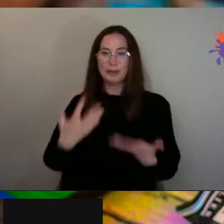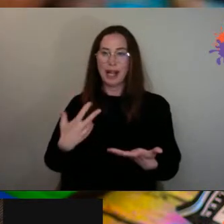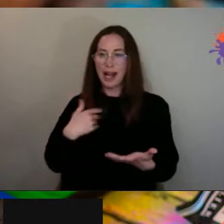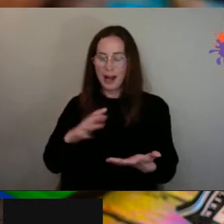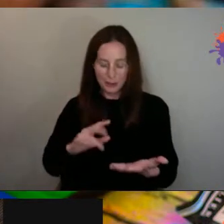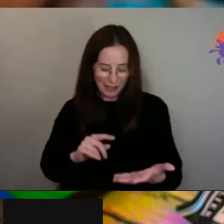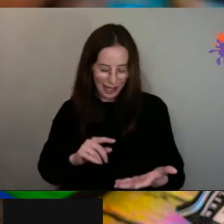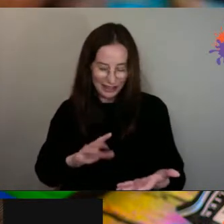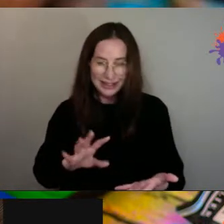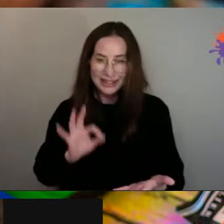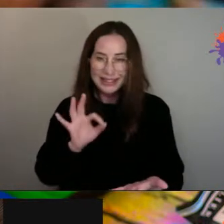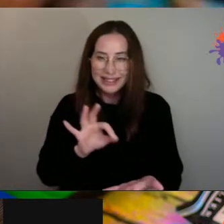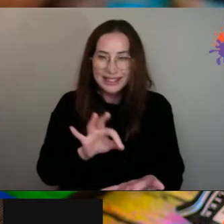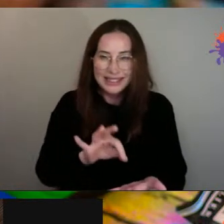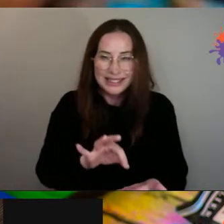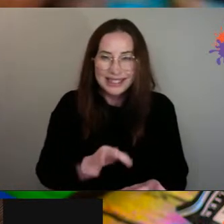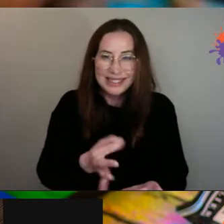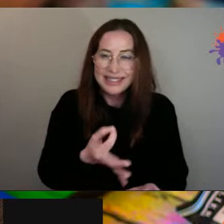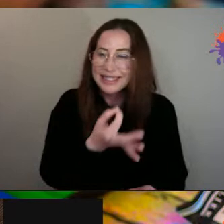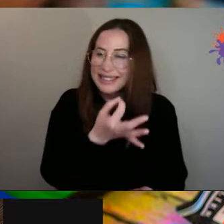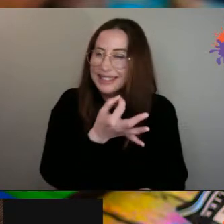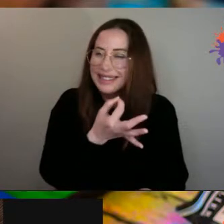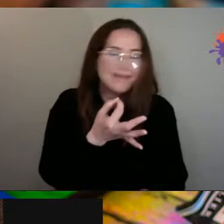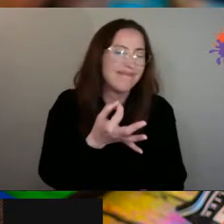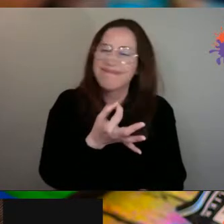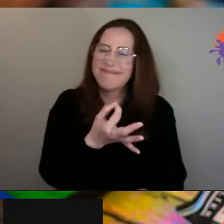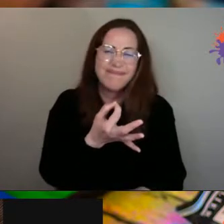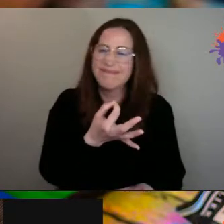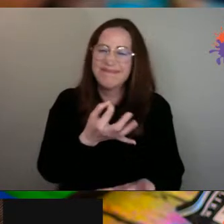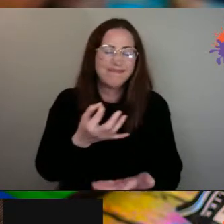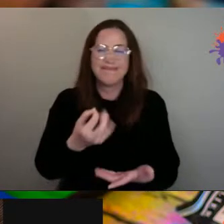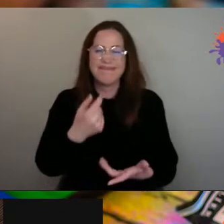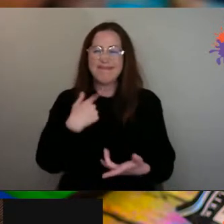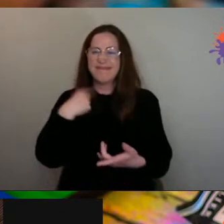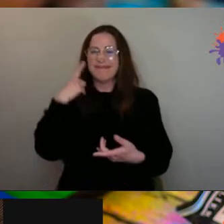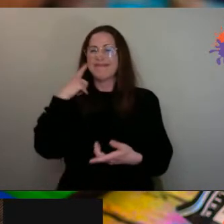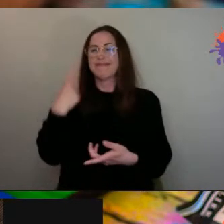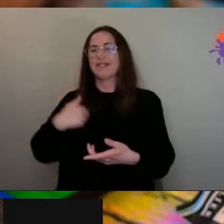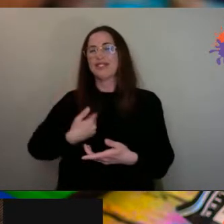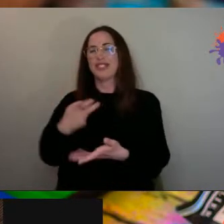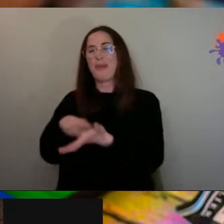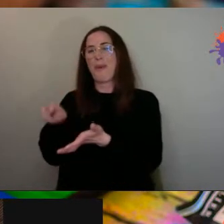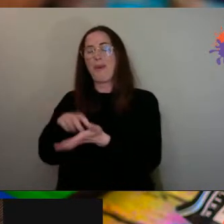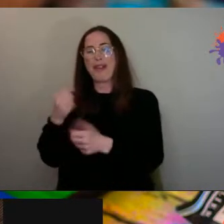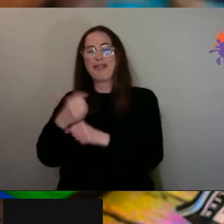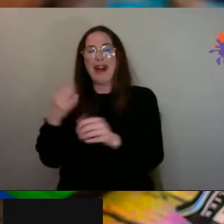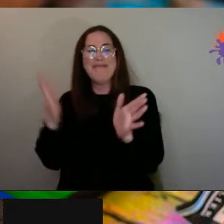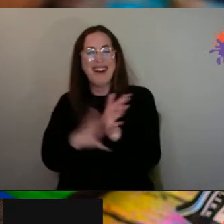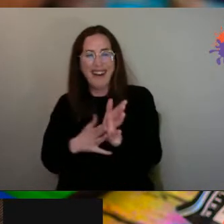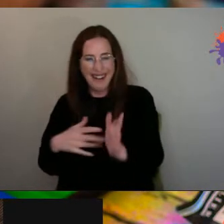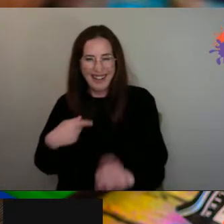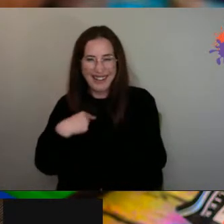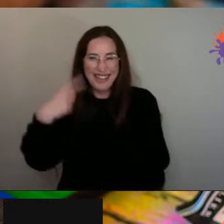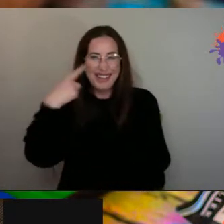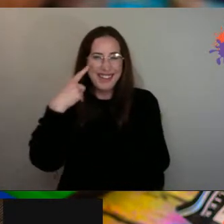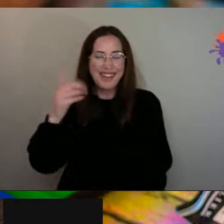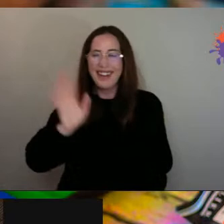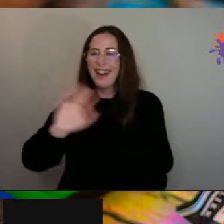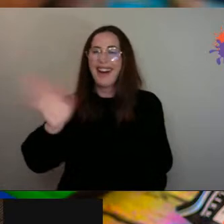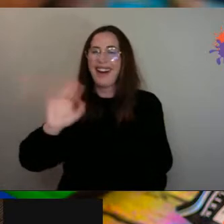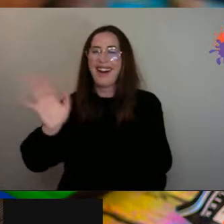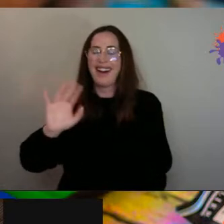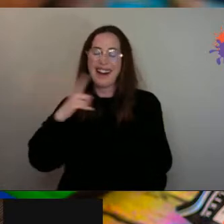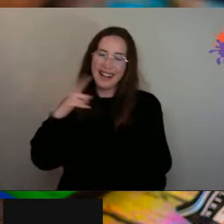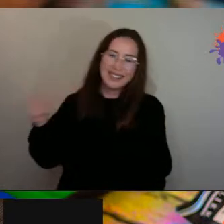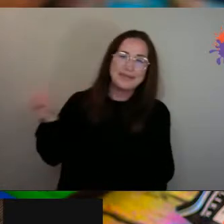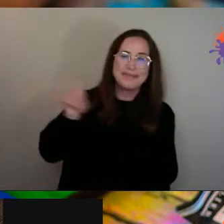nearly tempted. I was nearly tempted. But I literally was, I was just on a walk with my grandma. So, I just thought. And then I came back in and I was